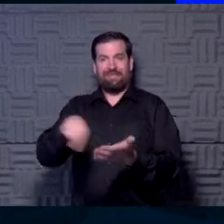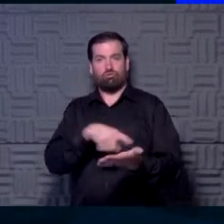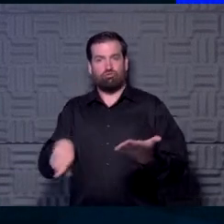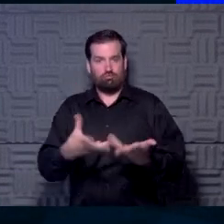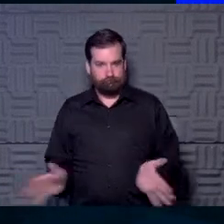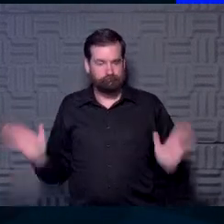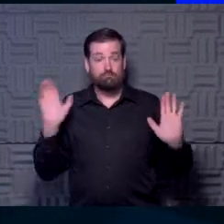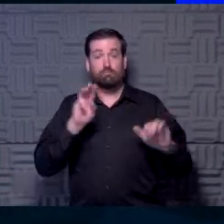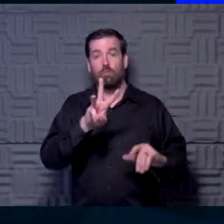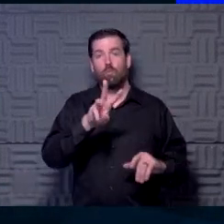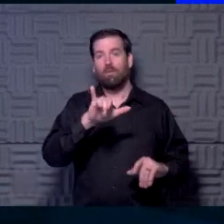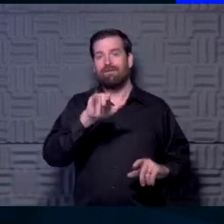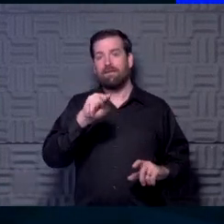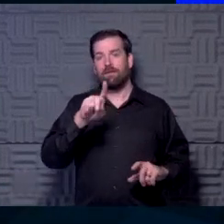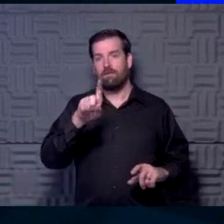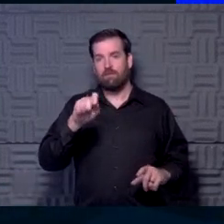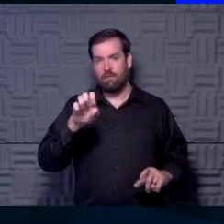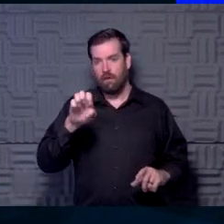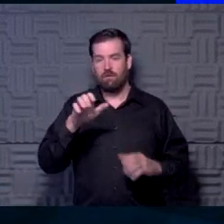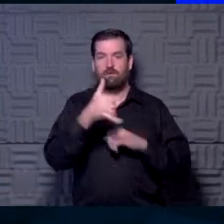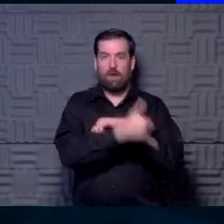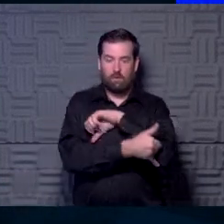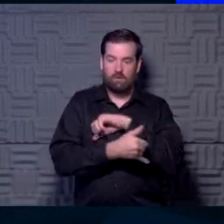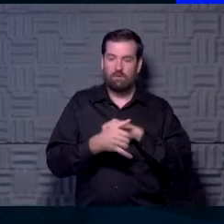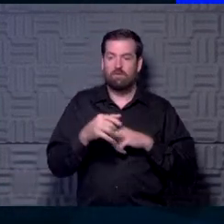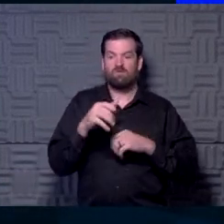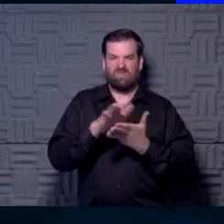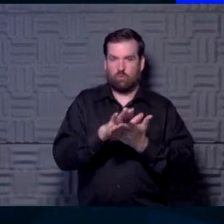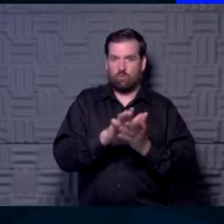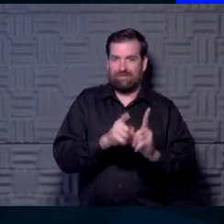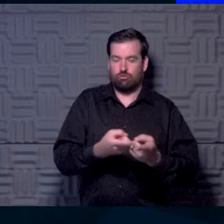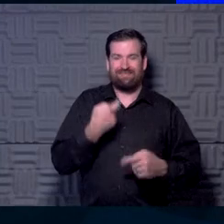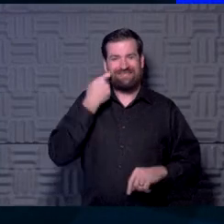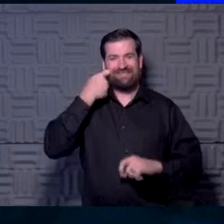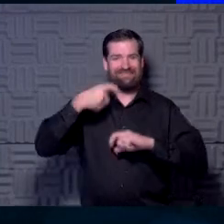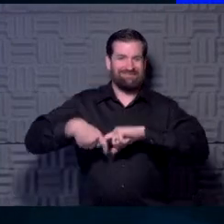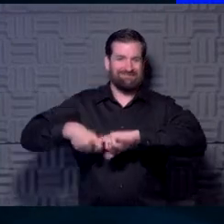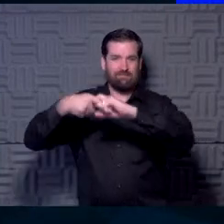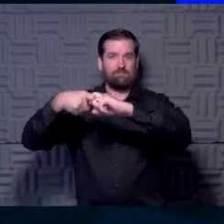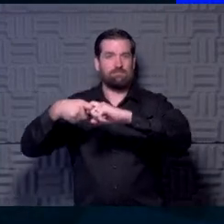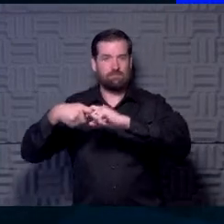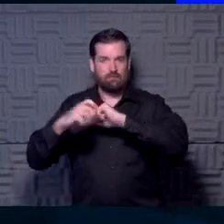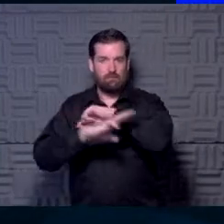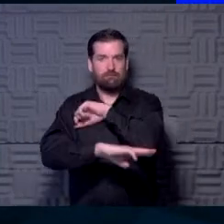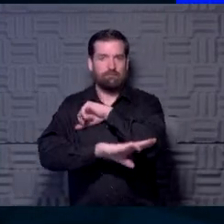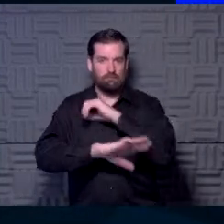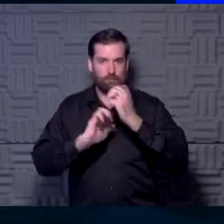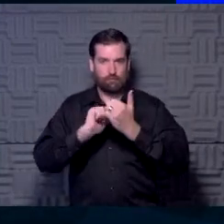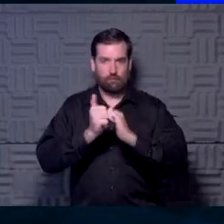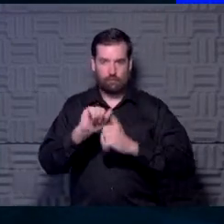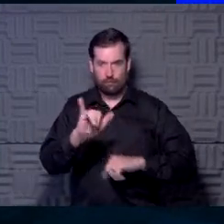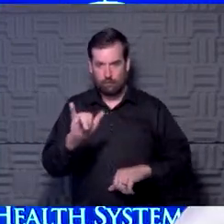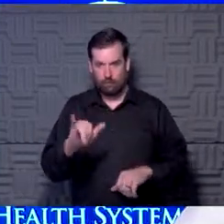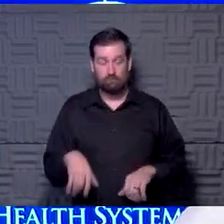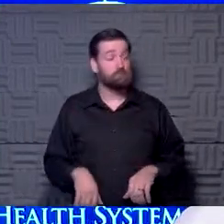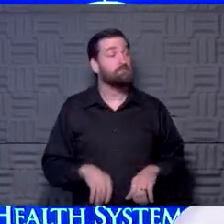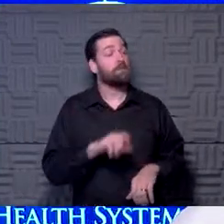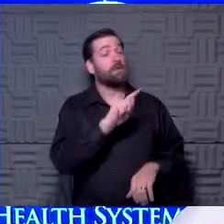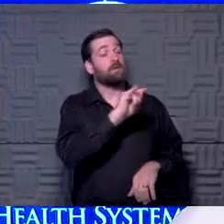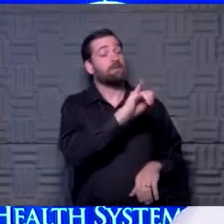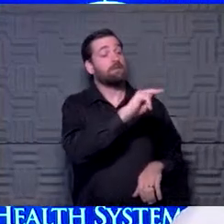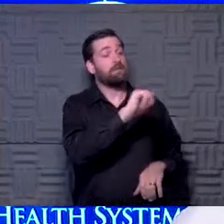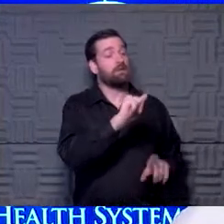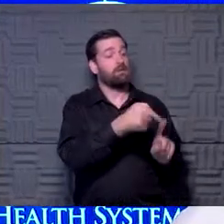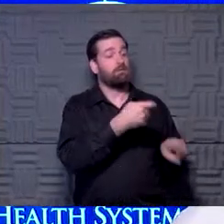And Wyandotte County or the Wyandotte School District just put a halt to their fall sports seasons as well. Tina is